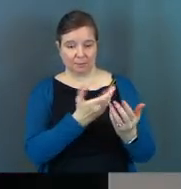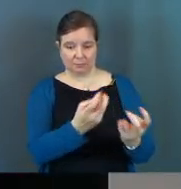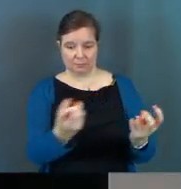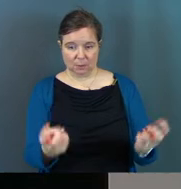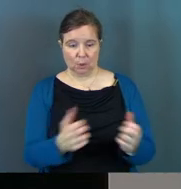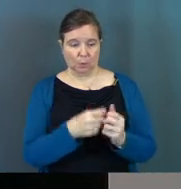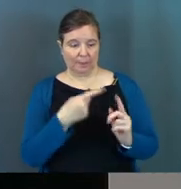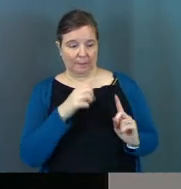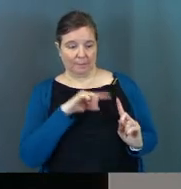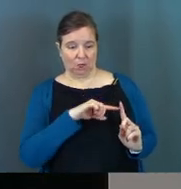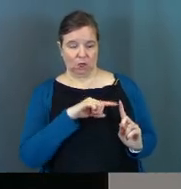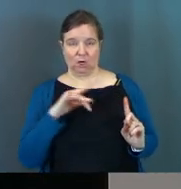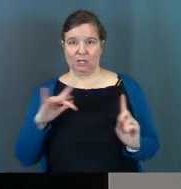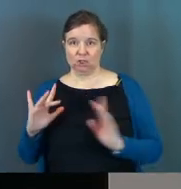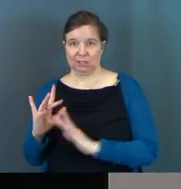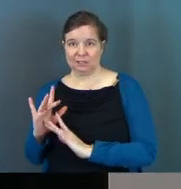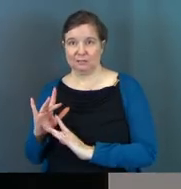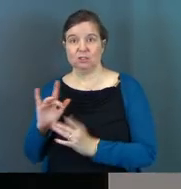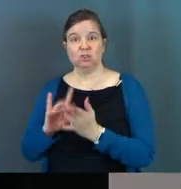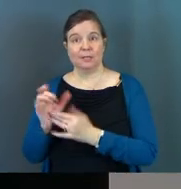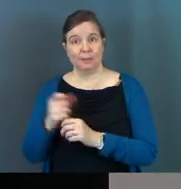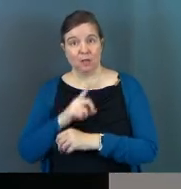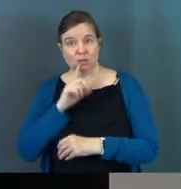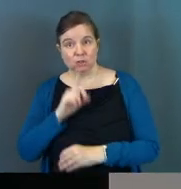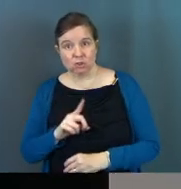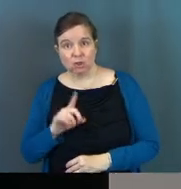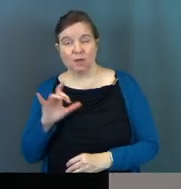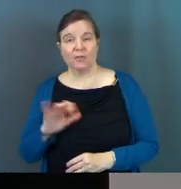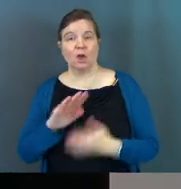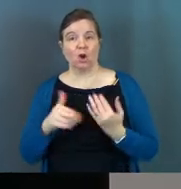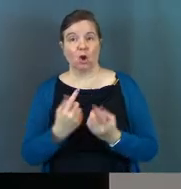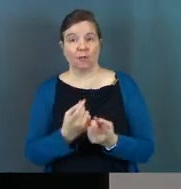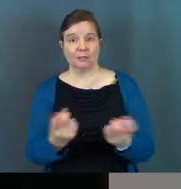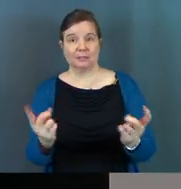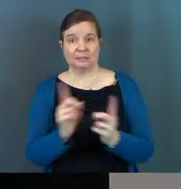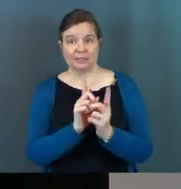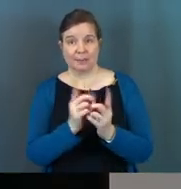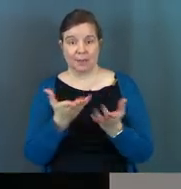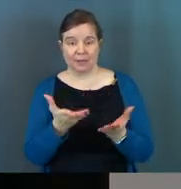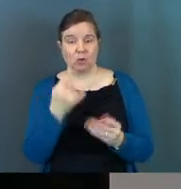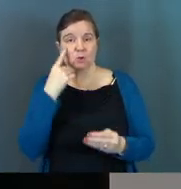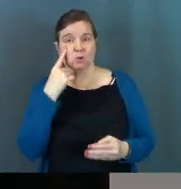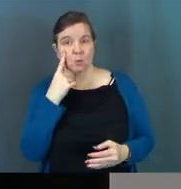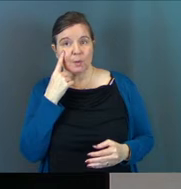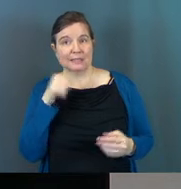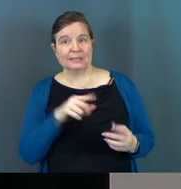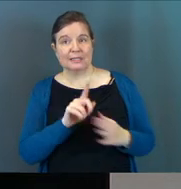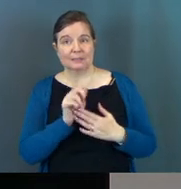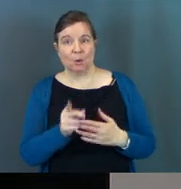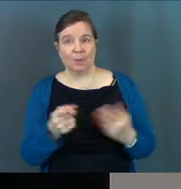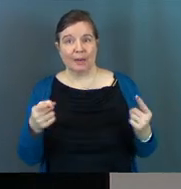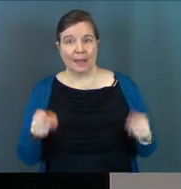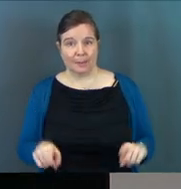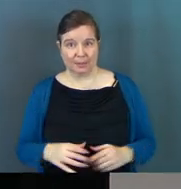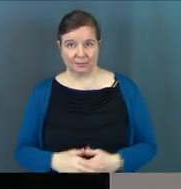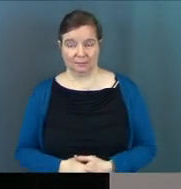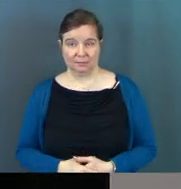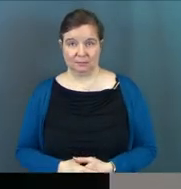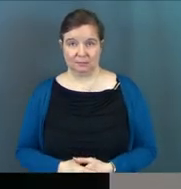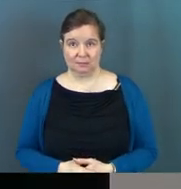He has made sure, Jesus, our Lord, has made sure that all the disciples are there to witness this moment happen.